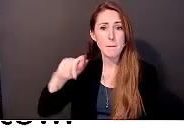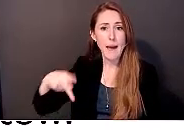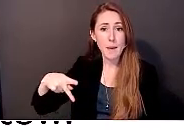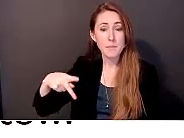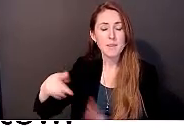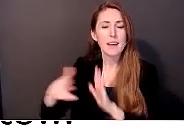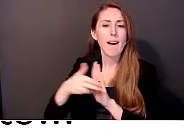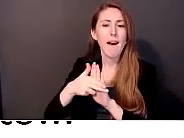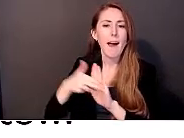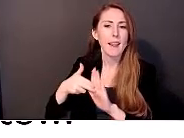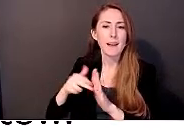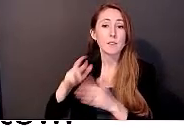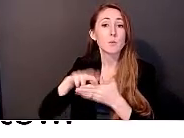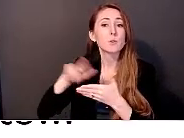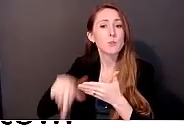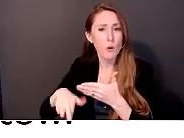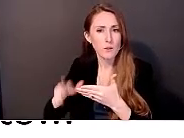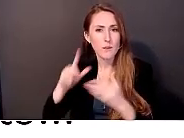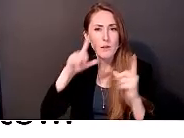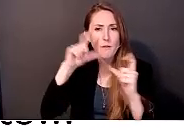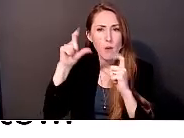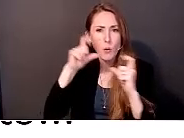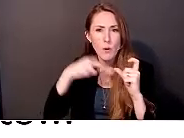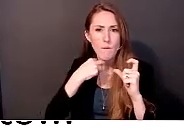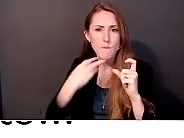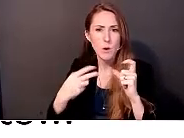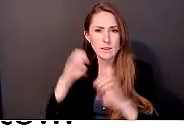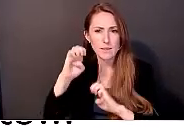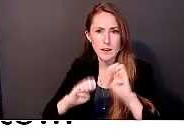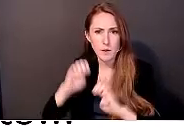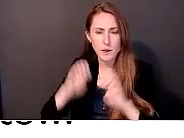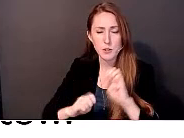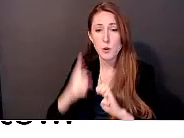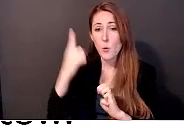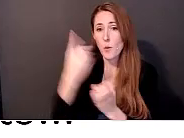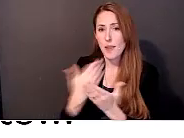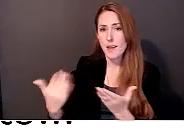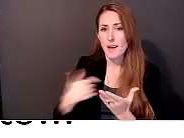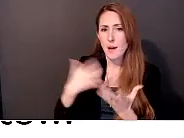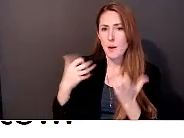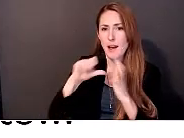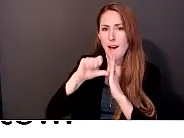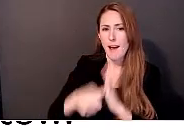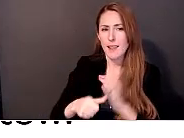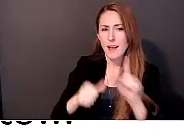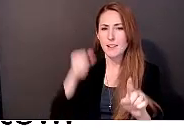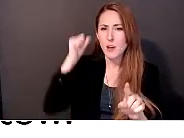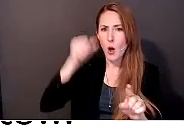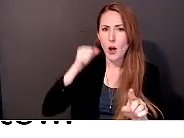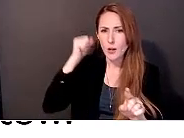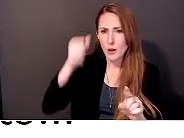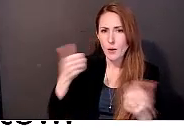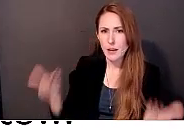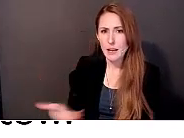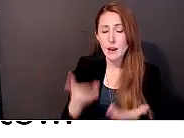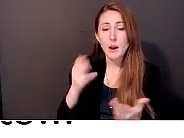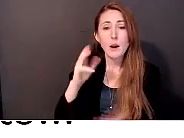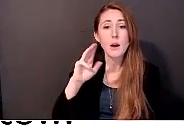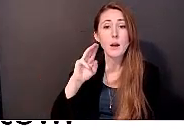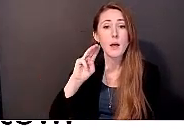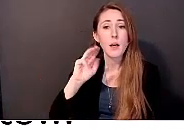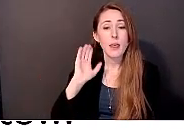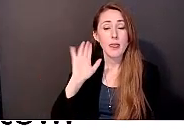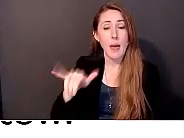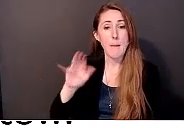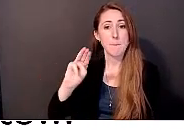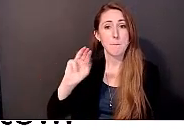our PhotoVoice evaluation, and something I think I wanted to highlight, and that's this audio clip here, is that the map was a really great way, uh, this